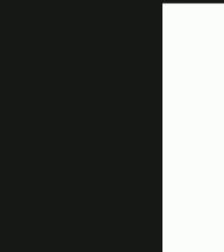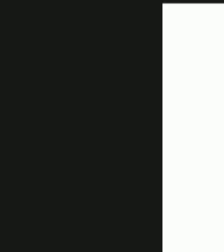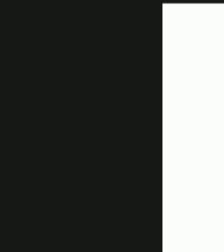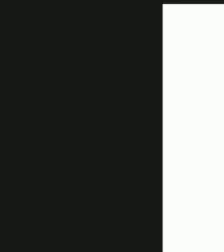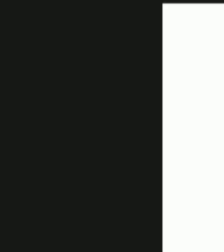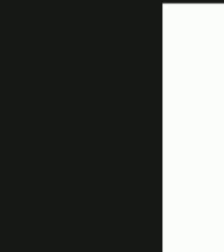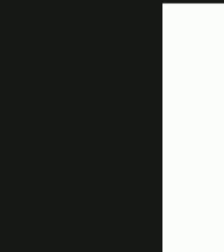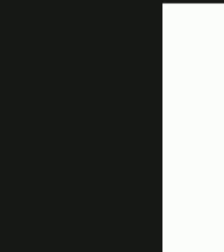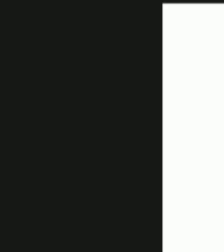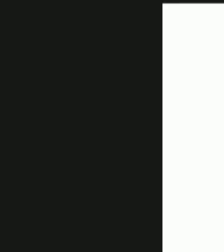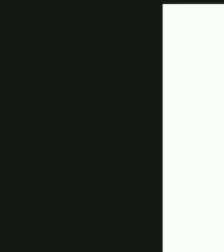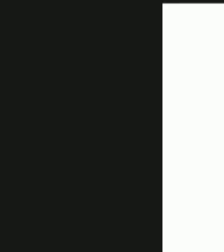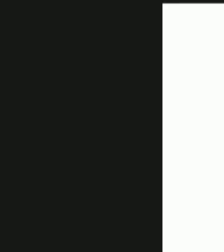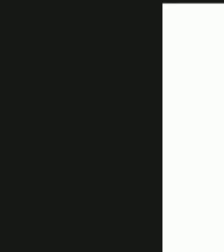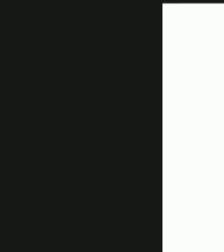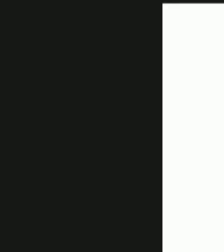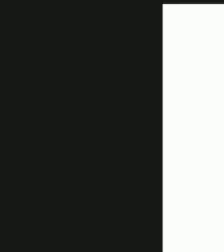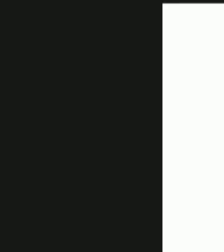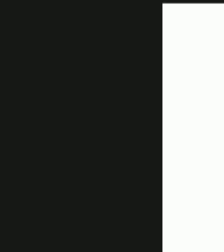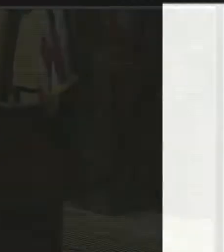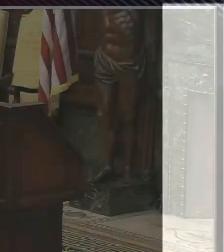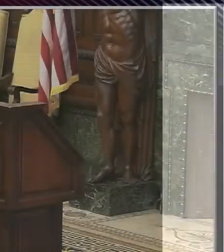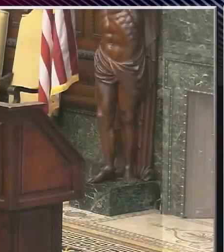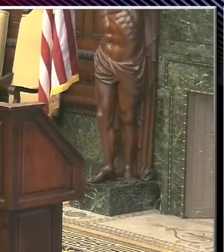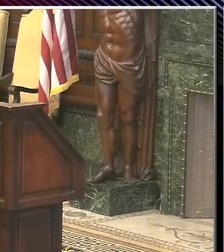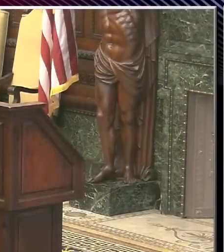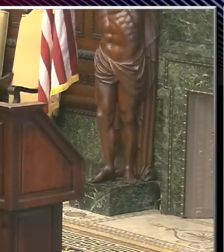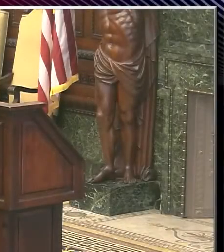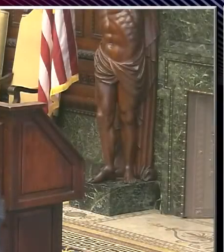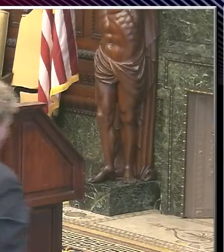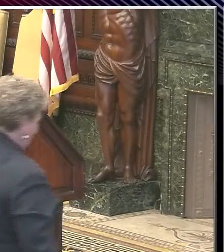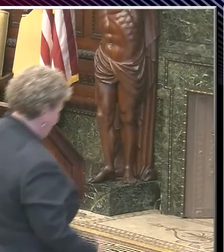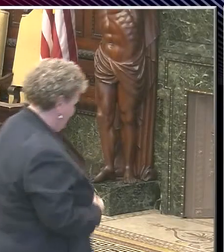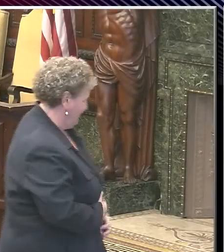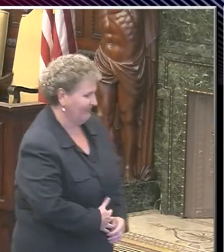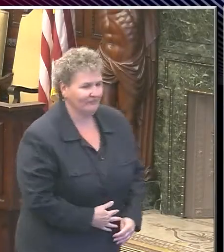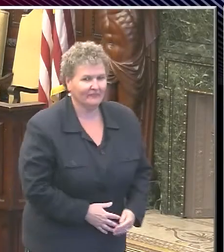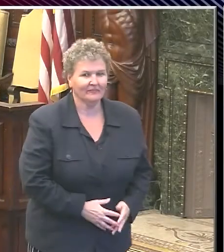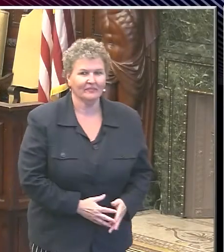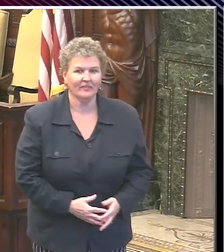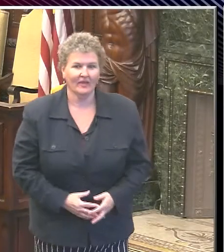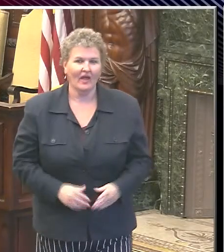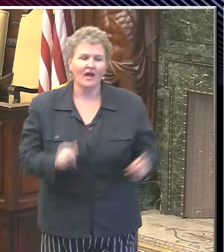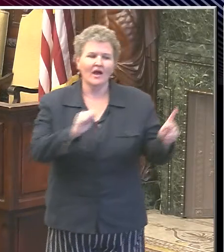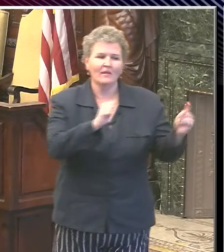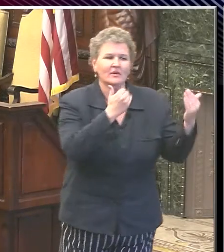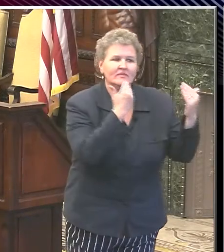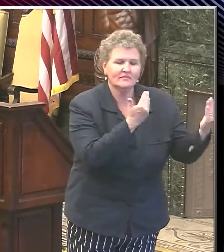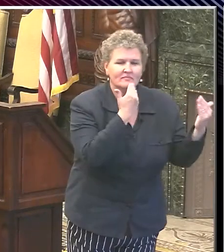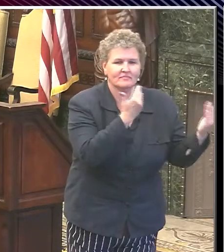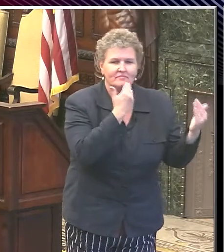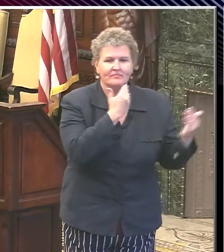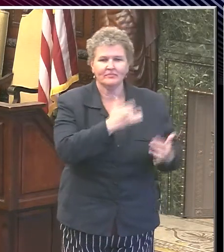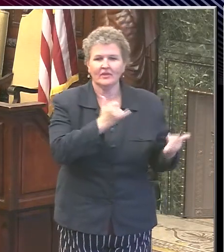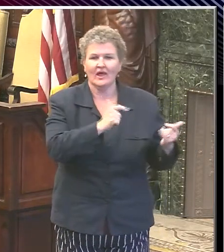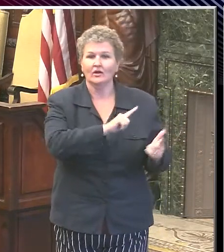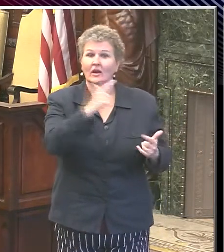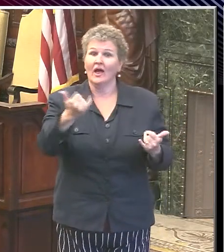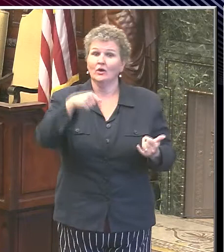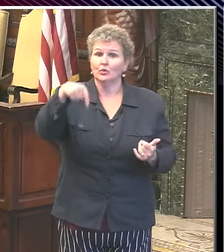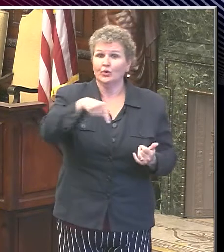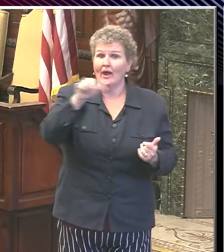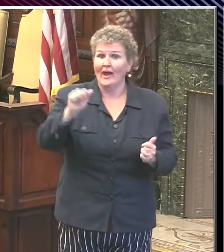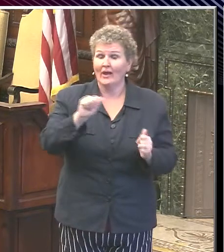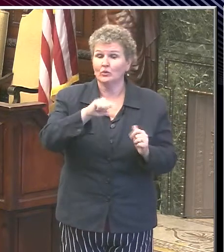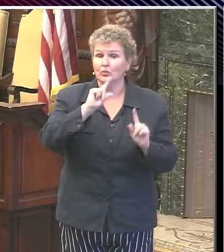Thank you, Armando. We will now move to the Q&A portion for members of the media. Today, we do have Shantae Brown, our